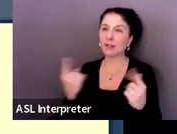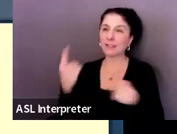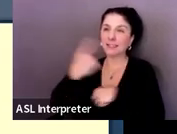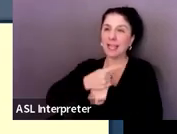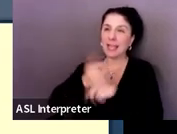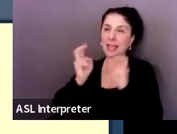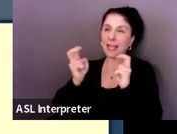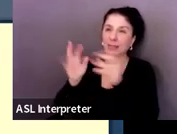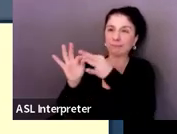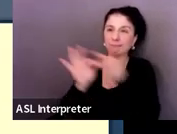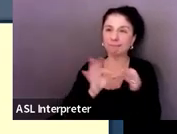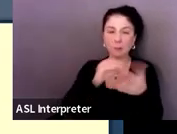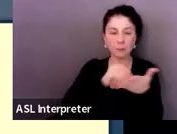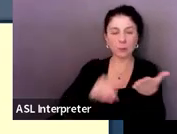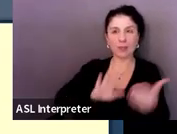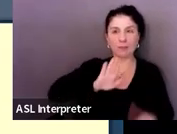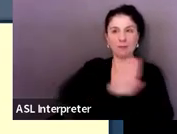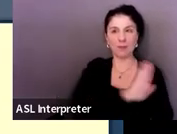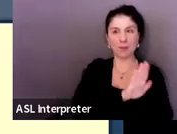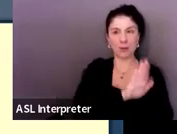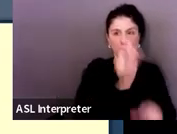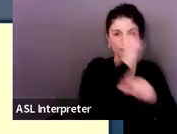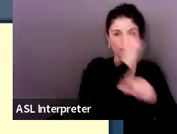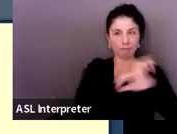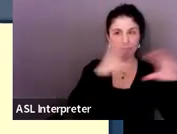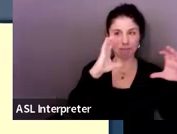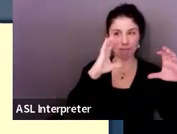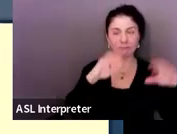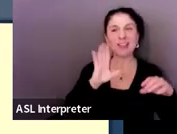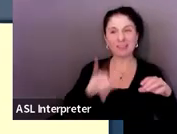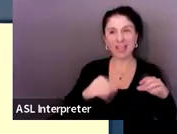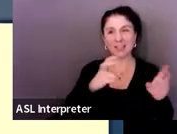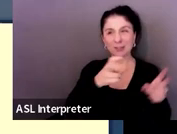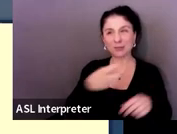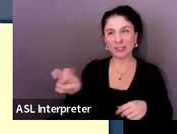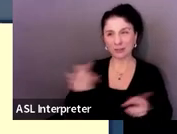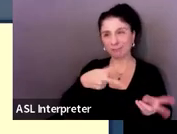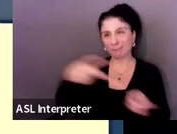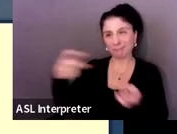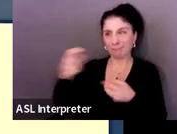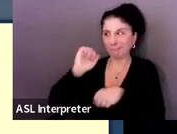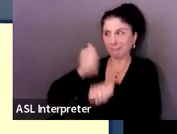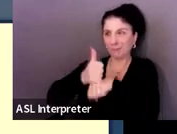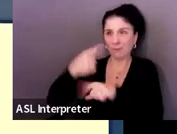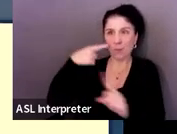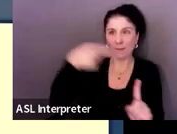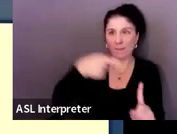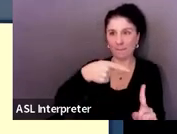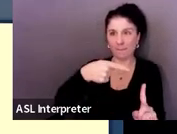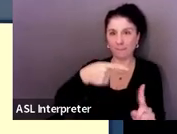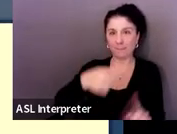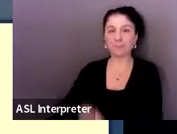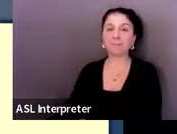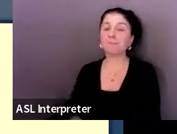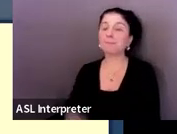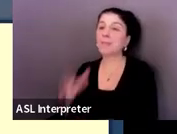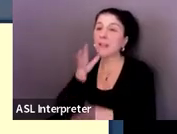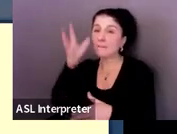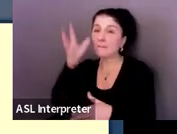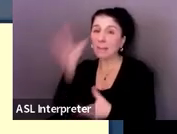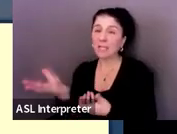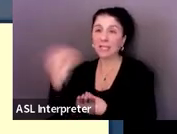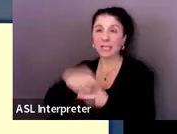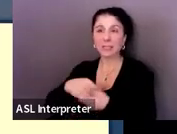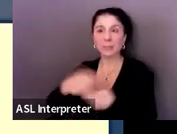And so that transition plan is really based off of what they want. Family engagement is a huge part of